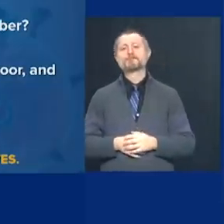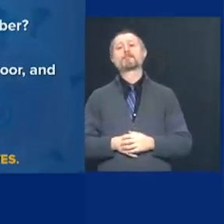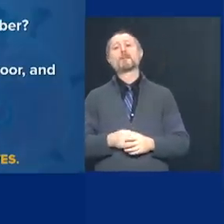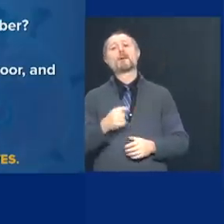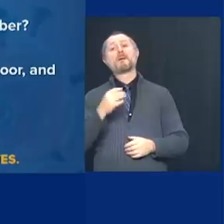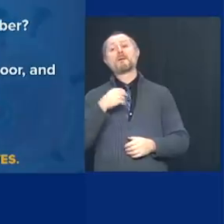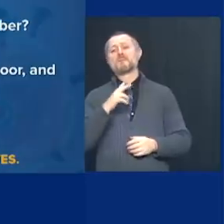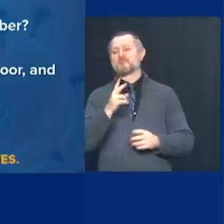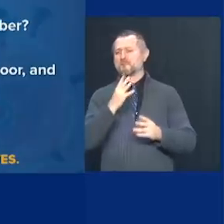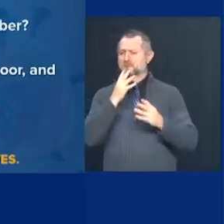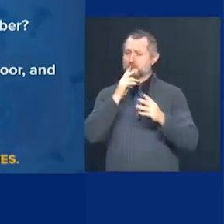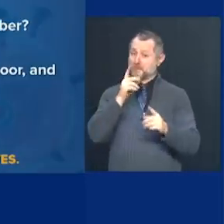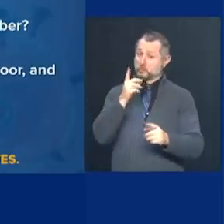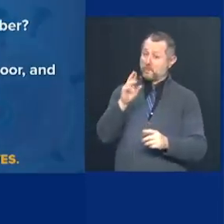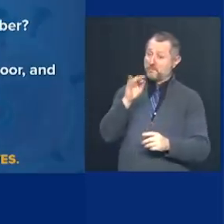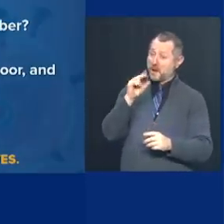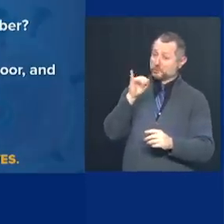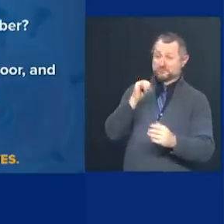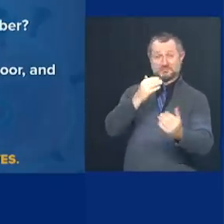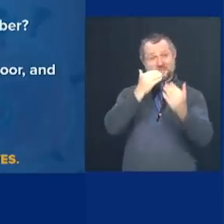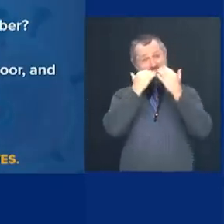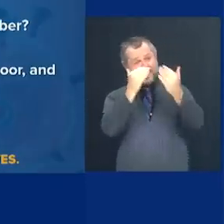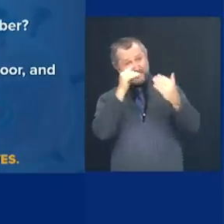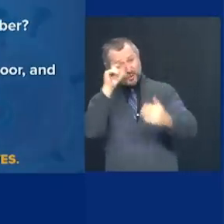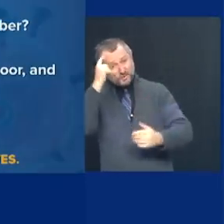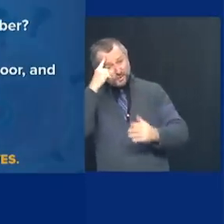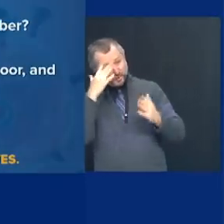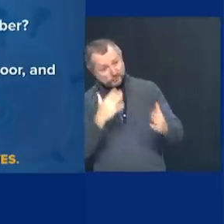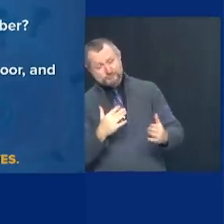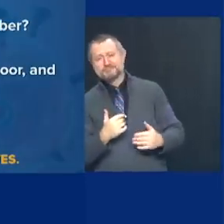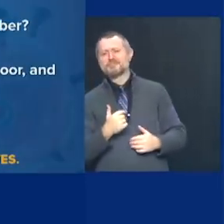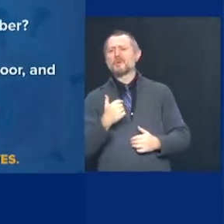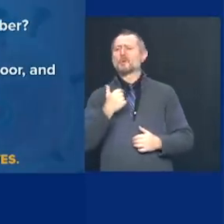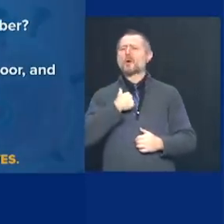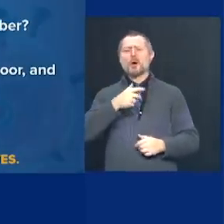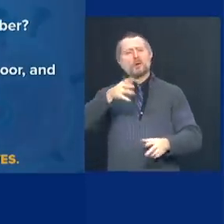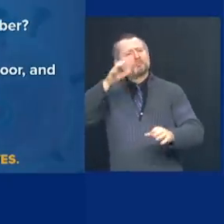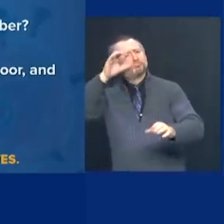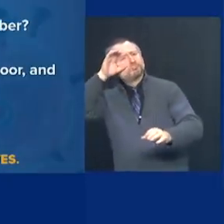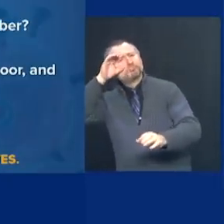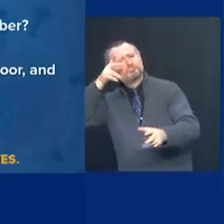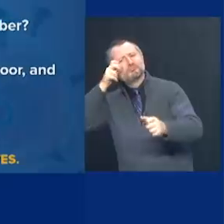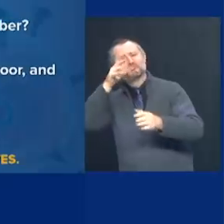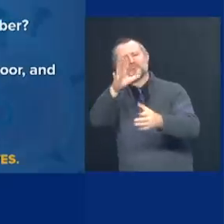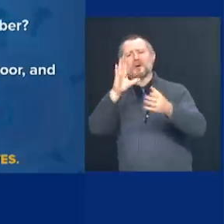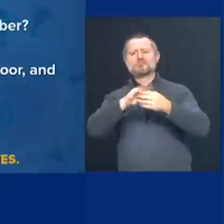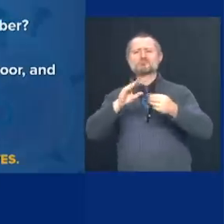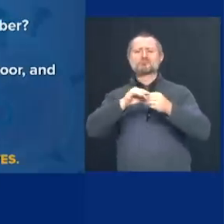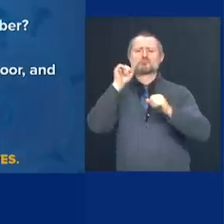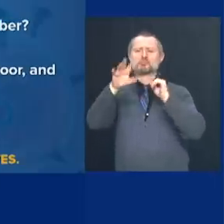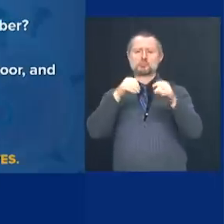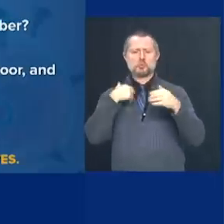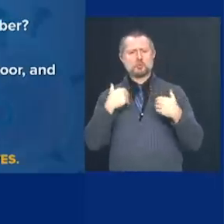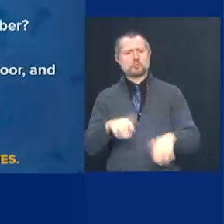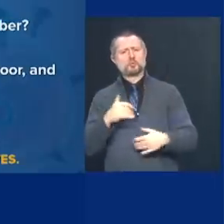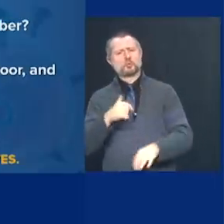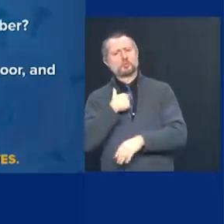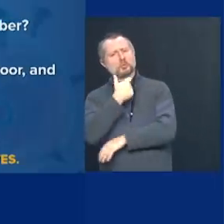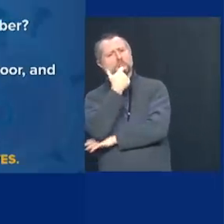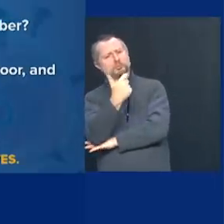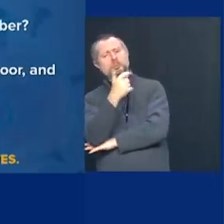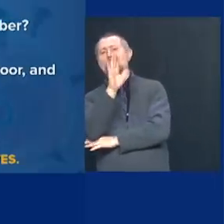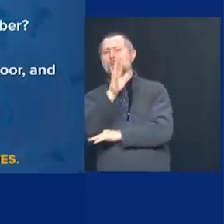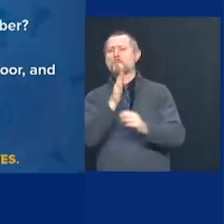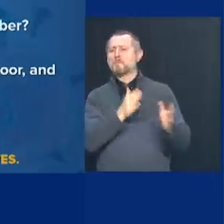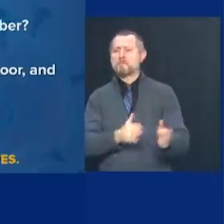thank you very much, Governor, for giving me the opportunity to, uh, listen to, uh, what I found to be a very interesting plan that you